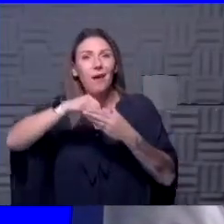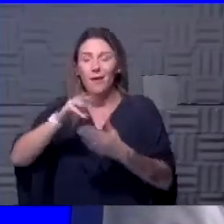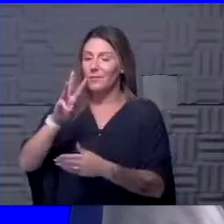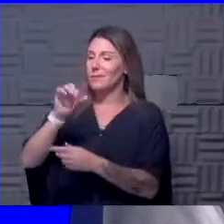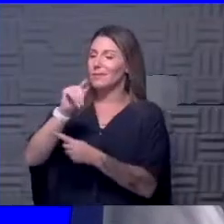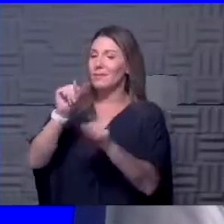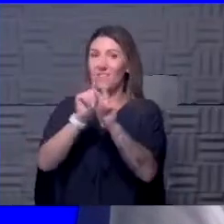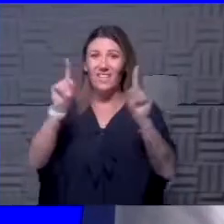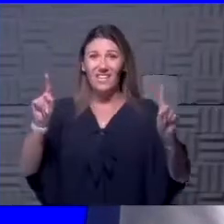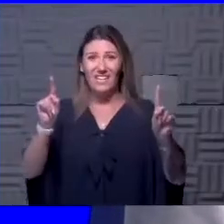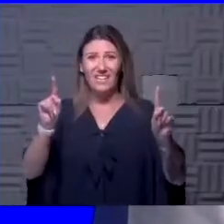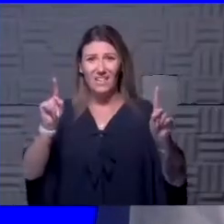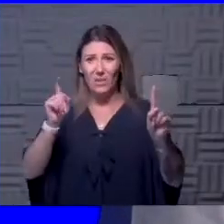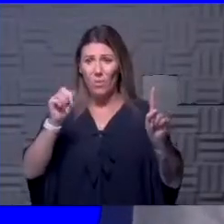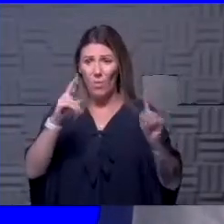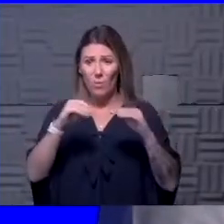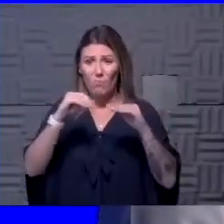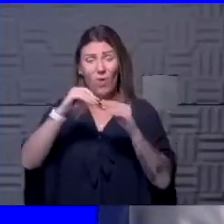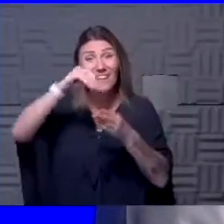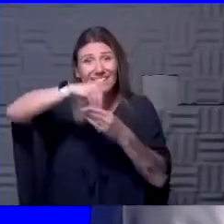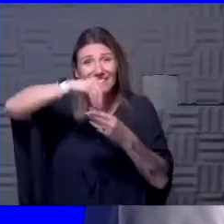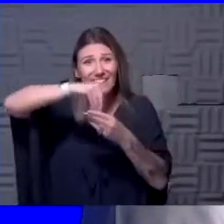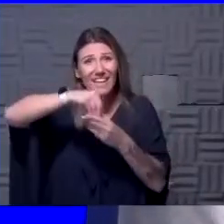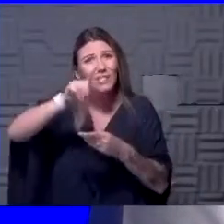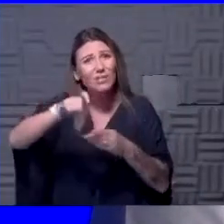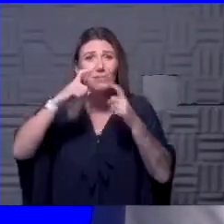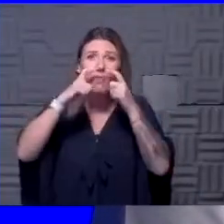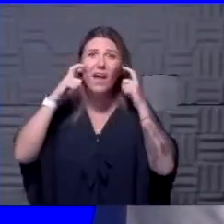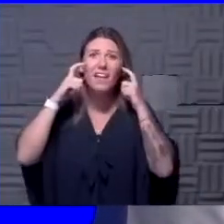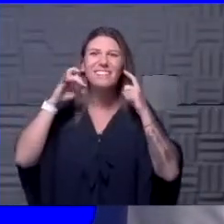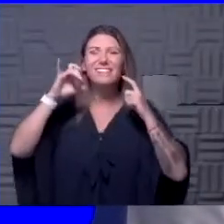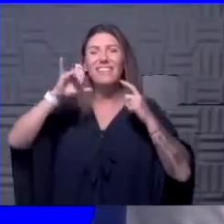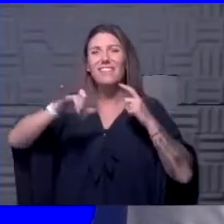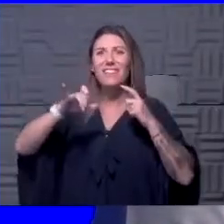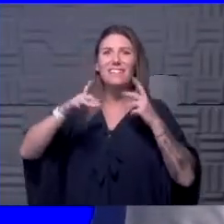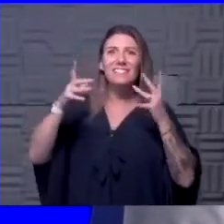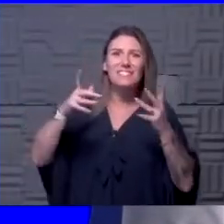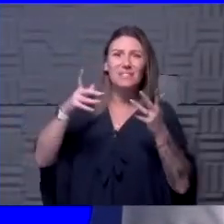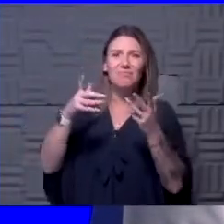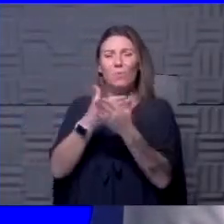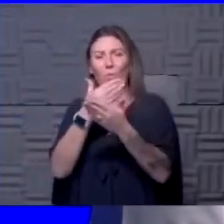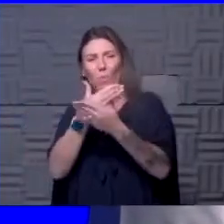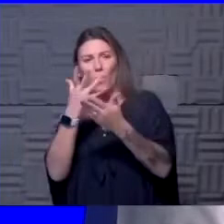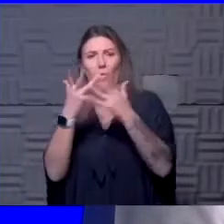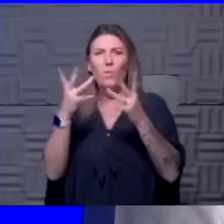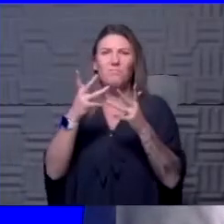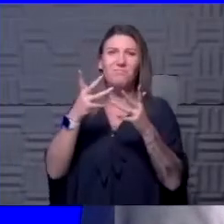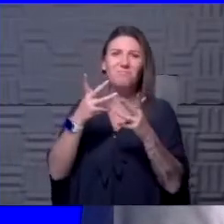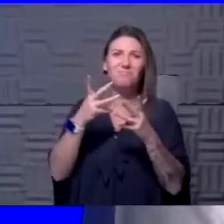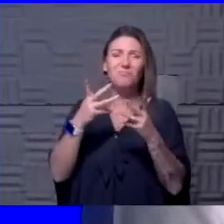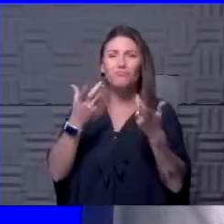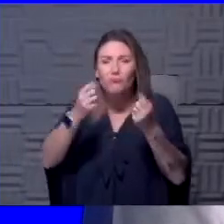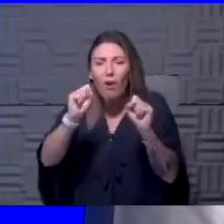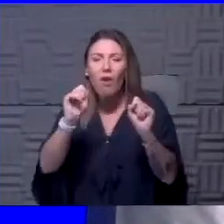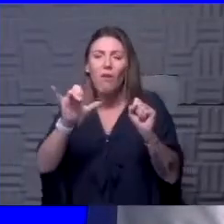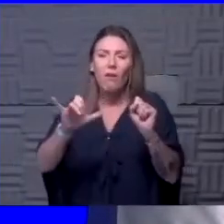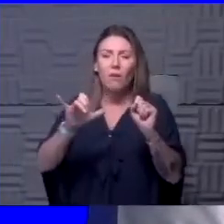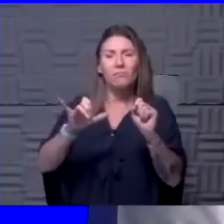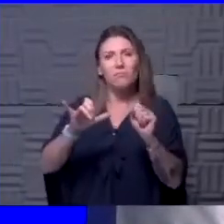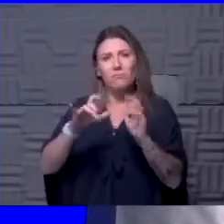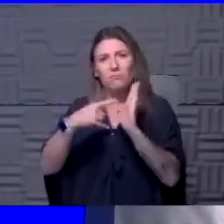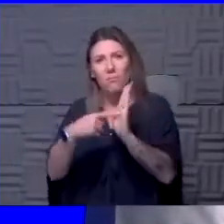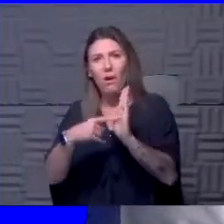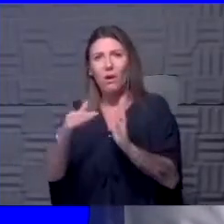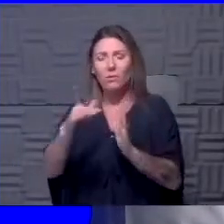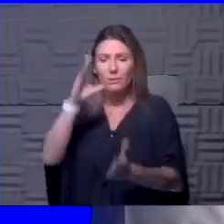more, you probably need to have the mask on. And this hybrid model is just one more reason and one more way to try and reduce the risk of